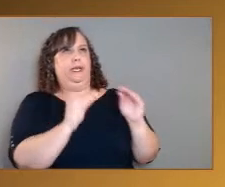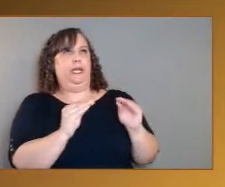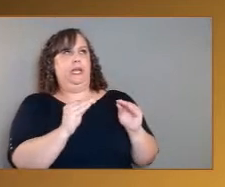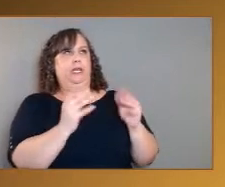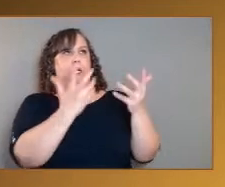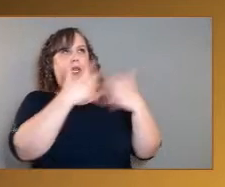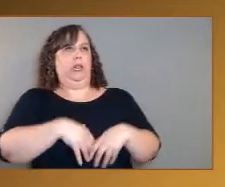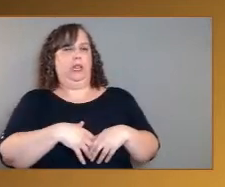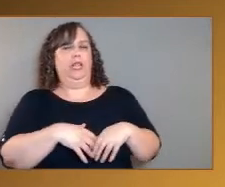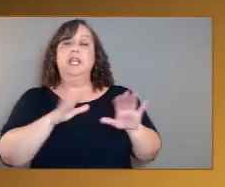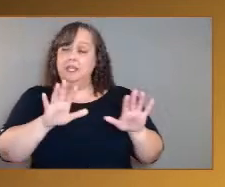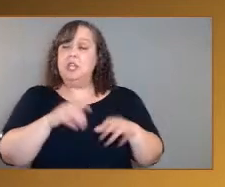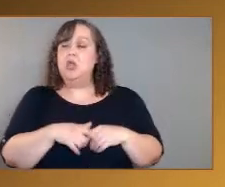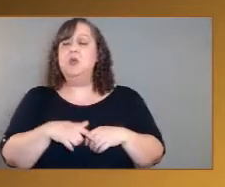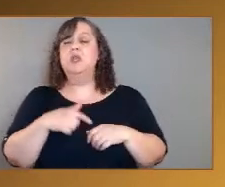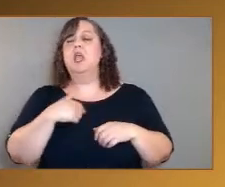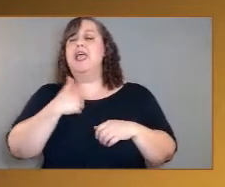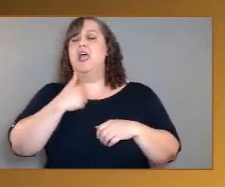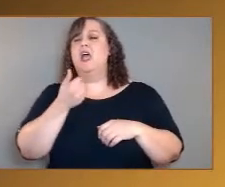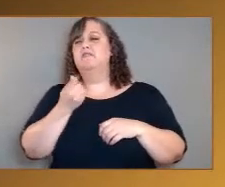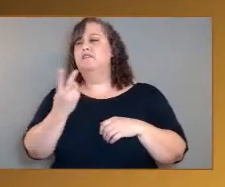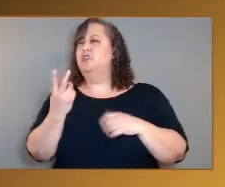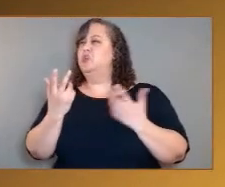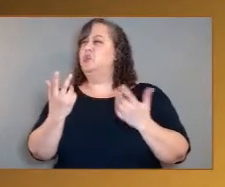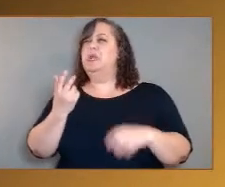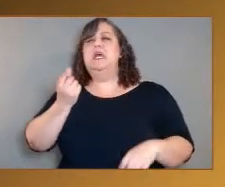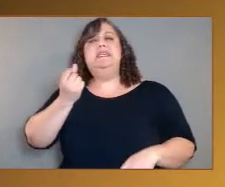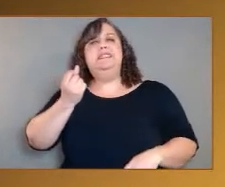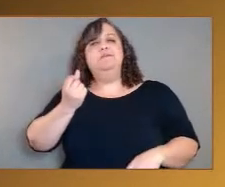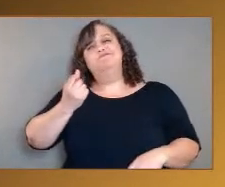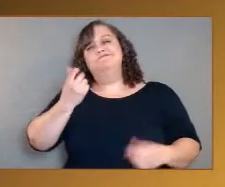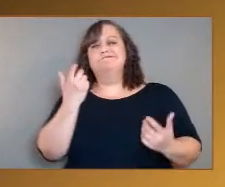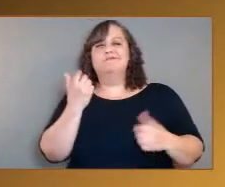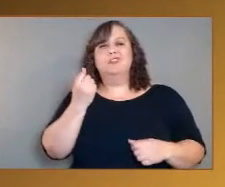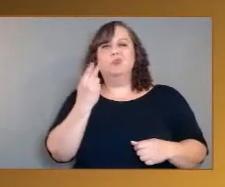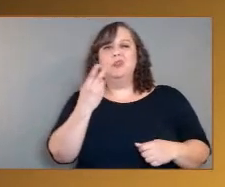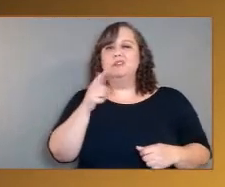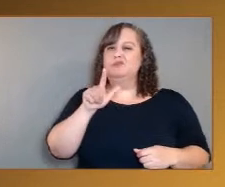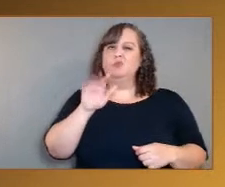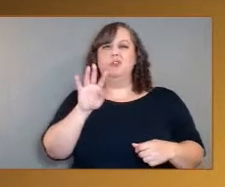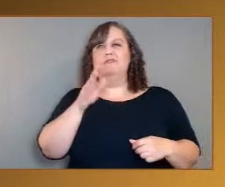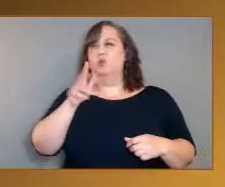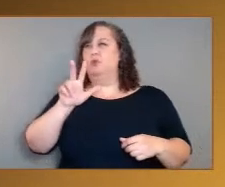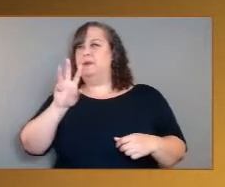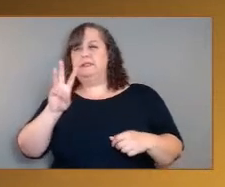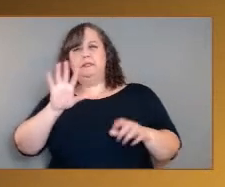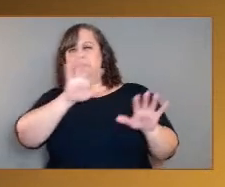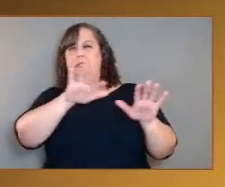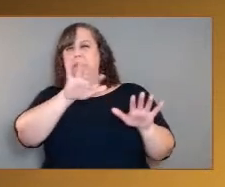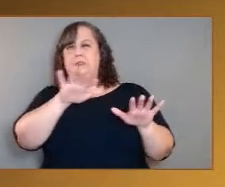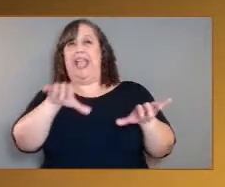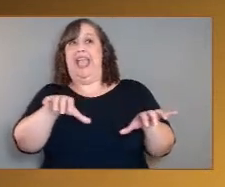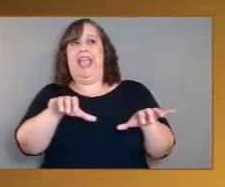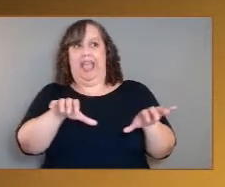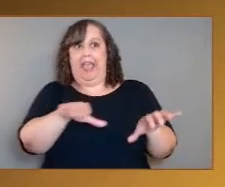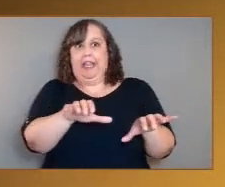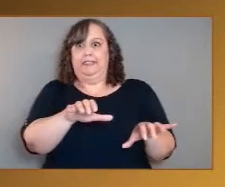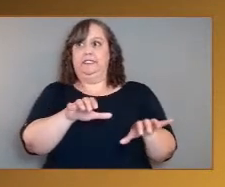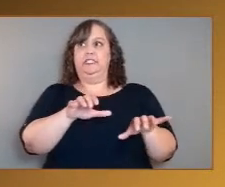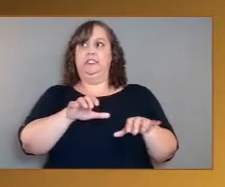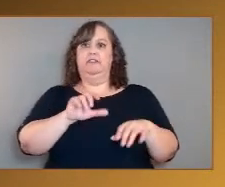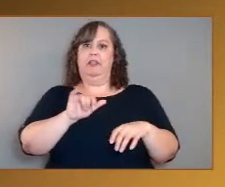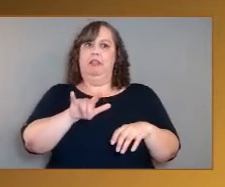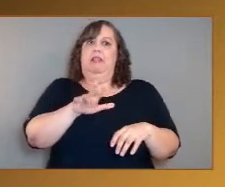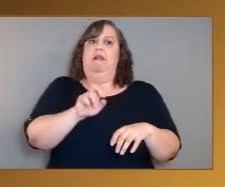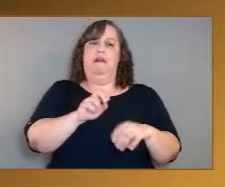a couple dozen active volcanoes on Venus, and there are many on Earth, pardon me. And there are many more that haven